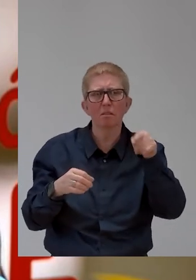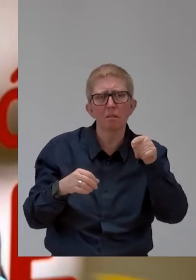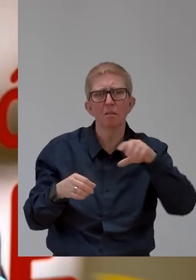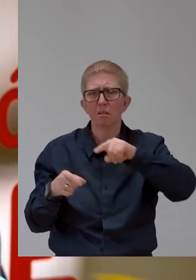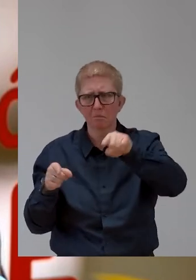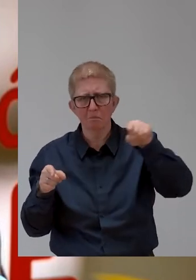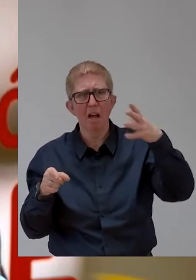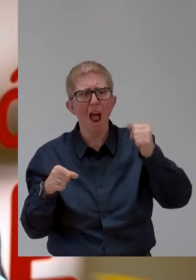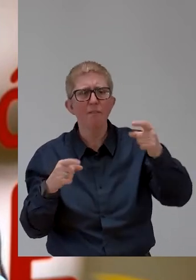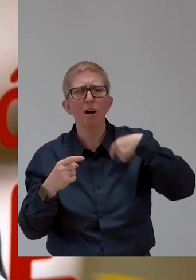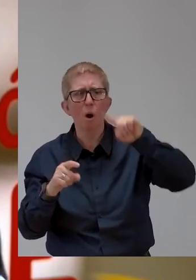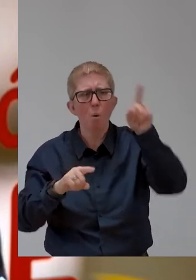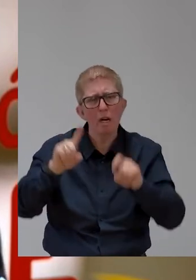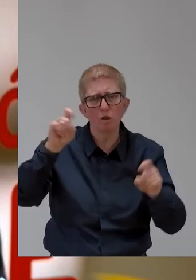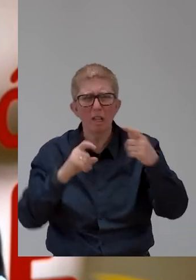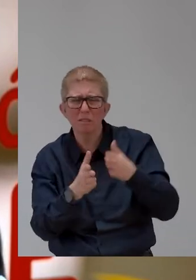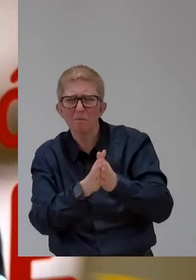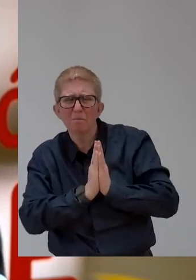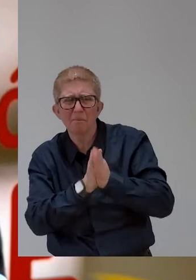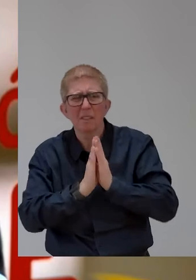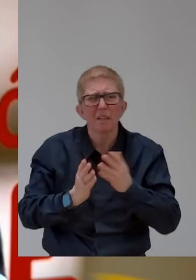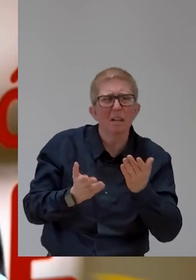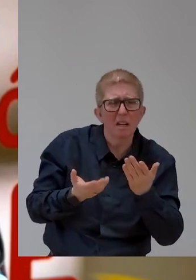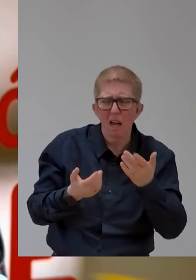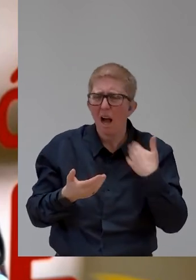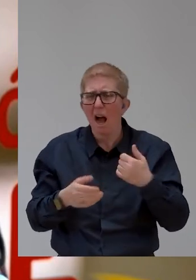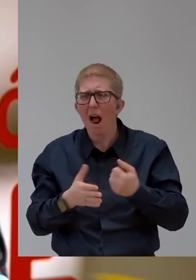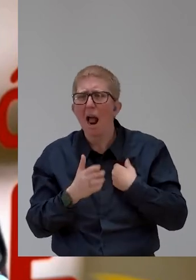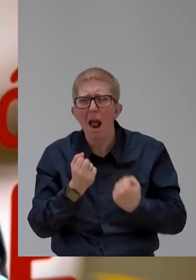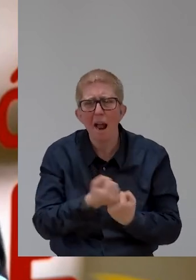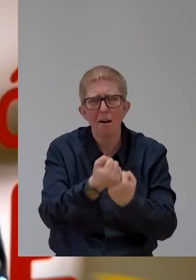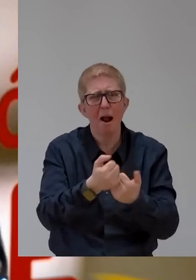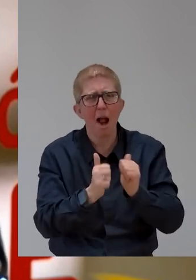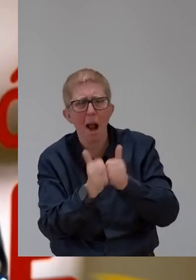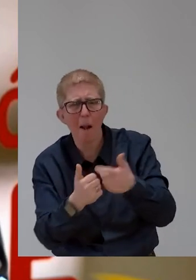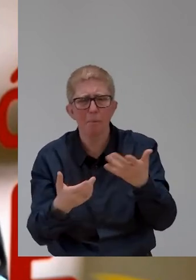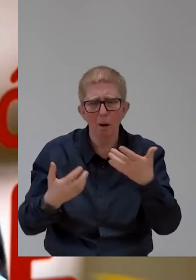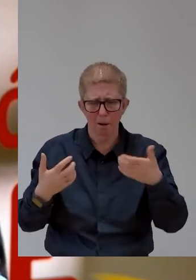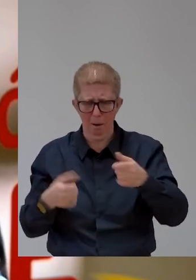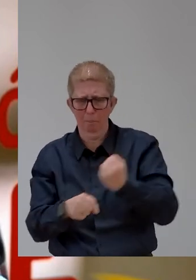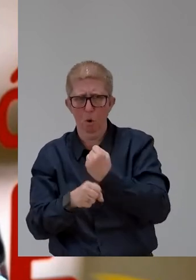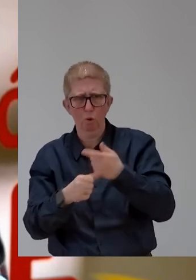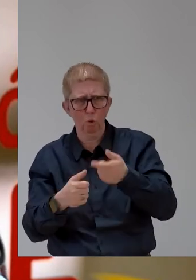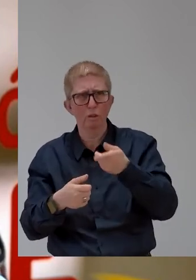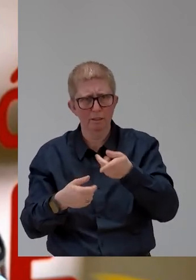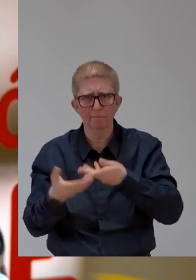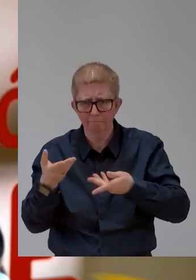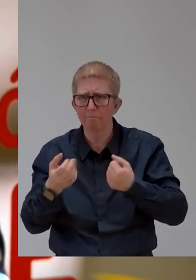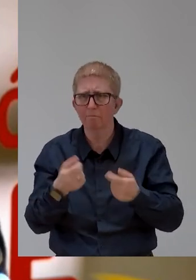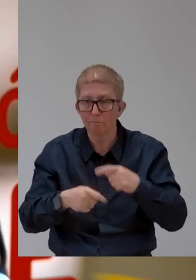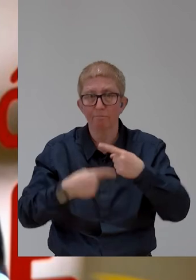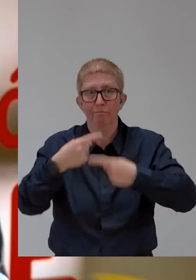different products. So they don't need to have the printer or they don't need to have the